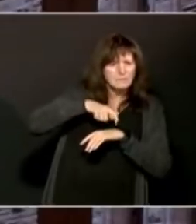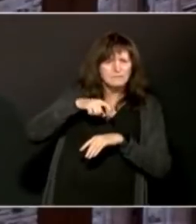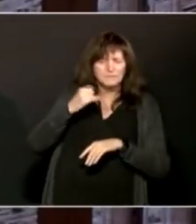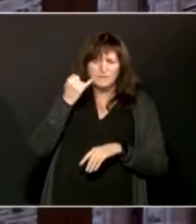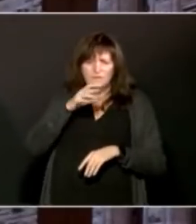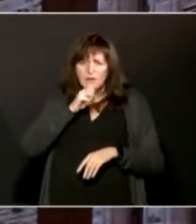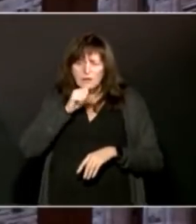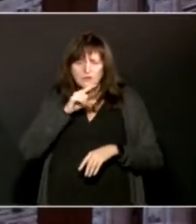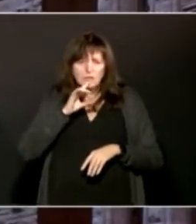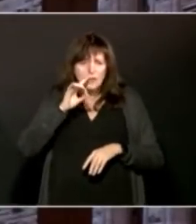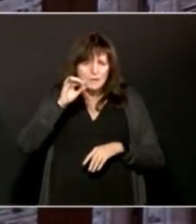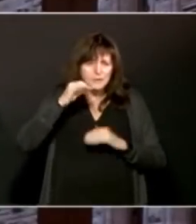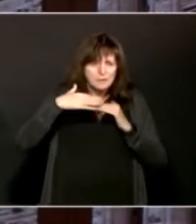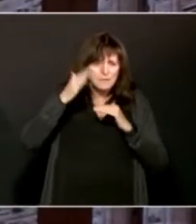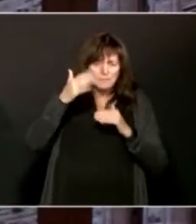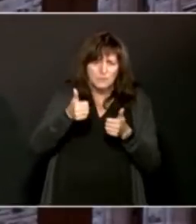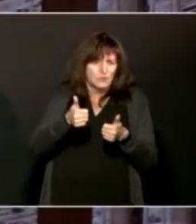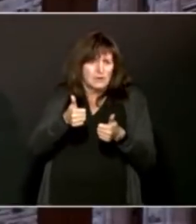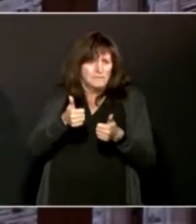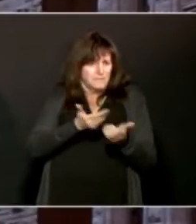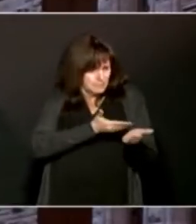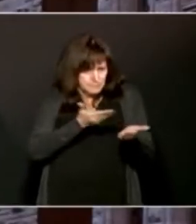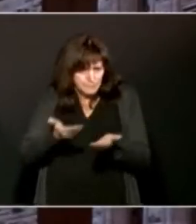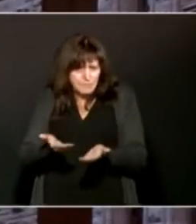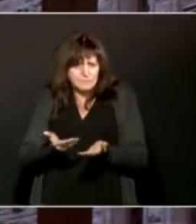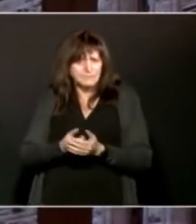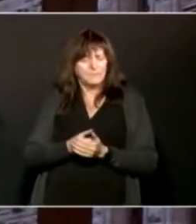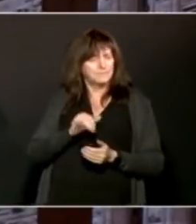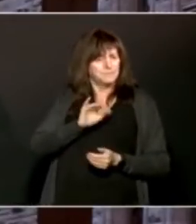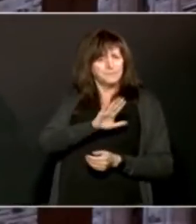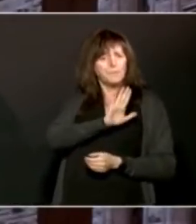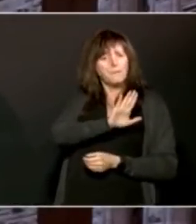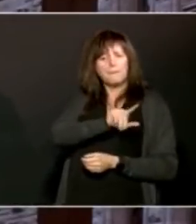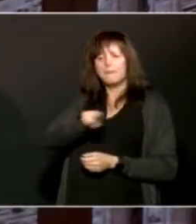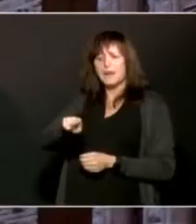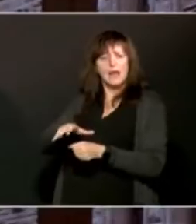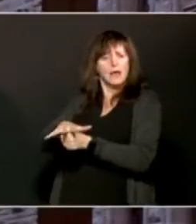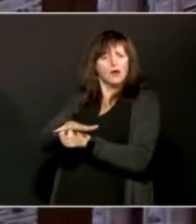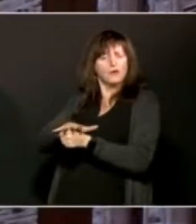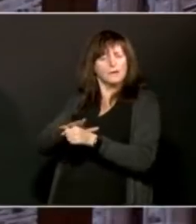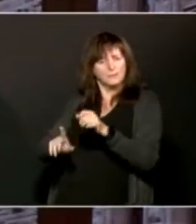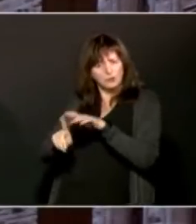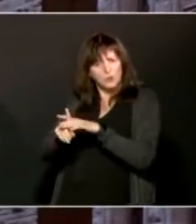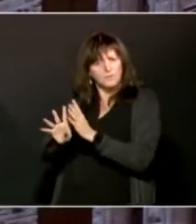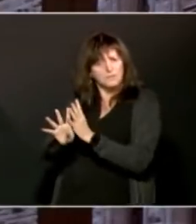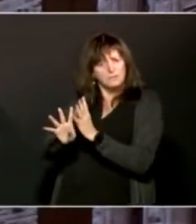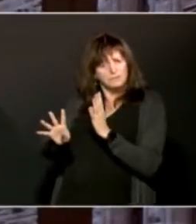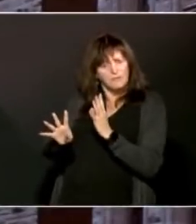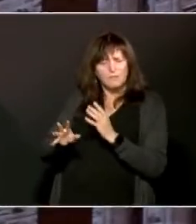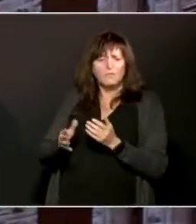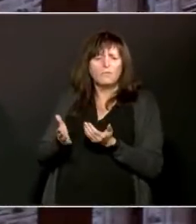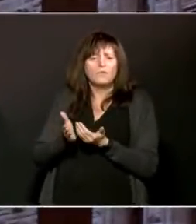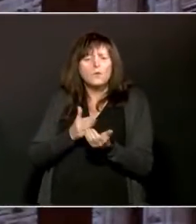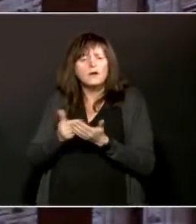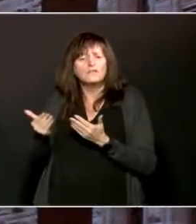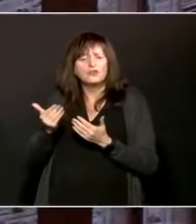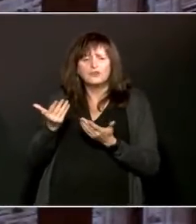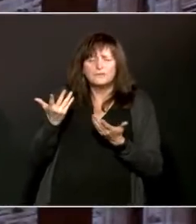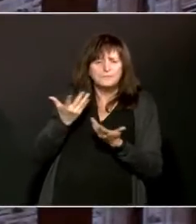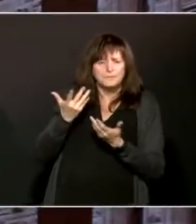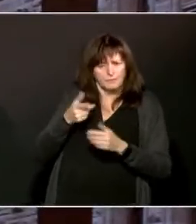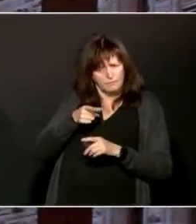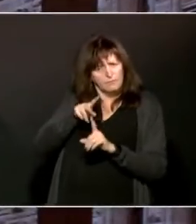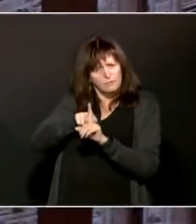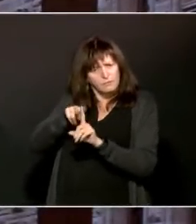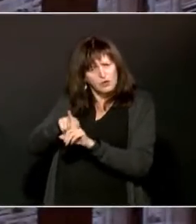can be brought to the location. What makes the best sense for you? And you're getting your two appointments booked in that